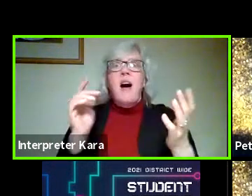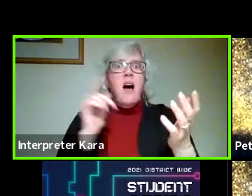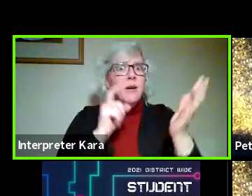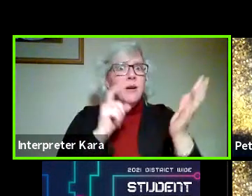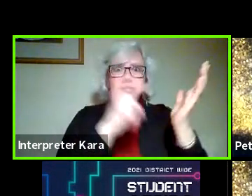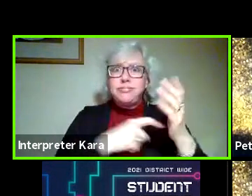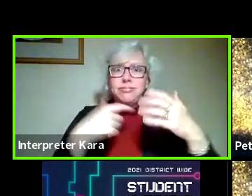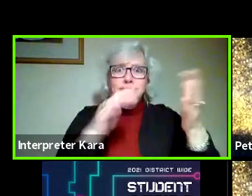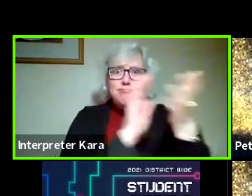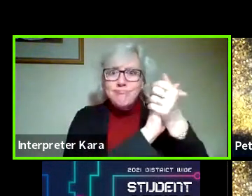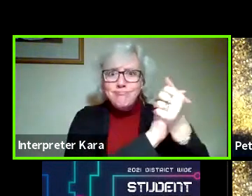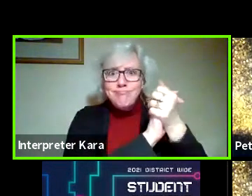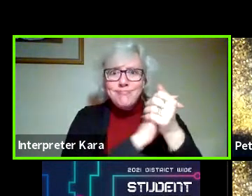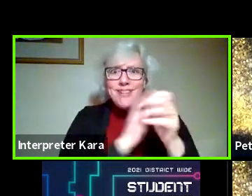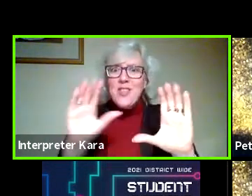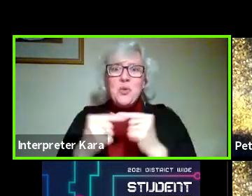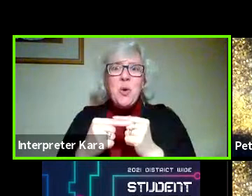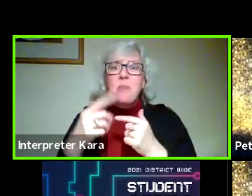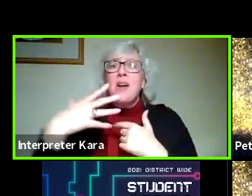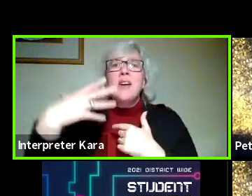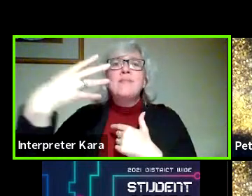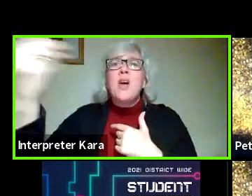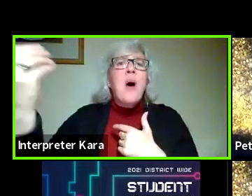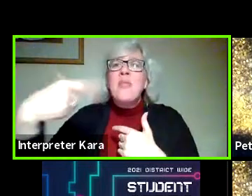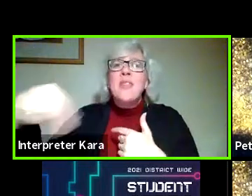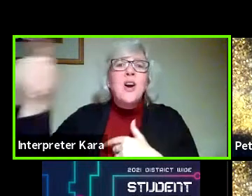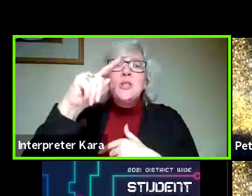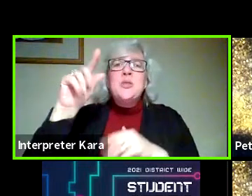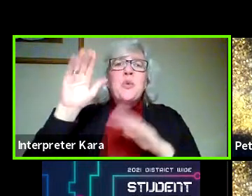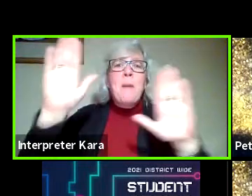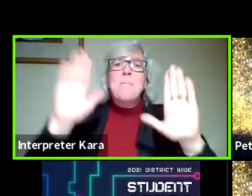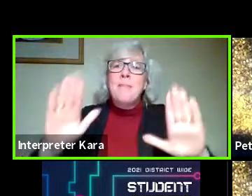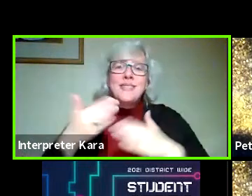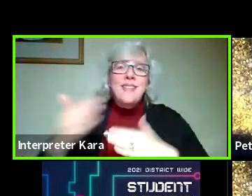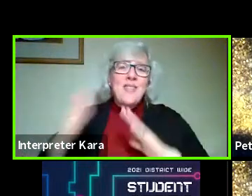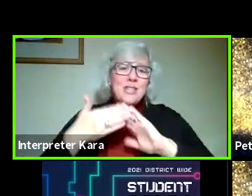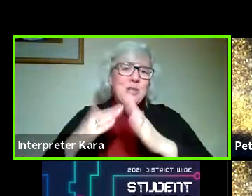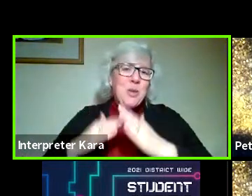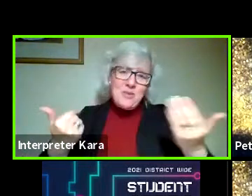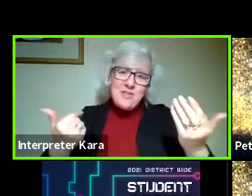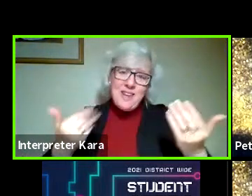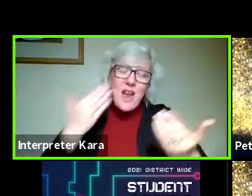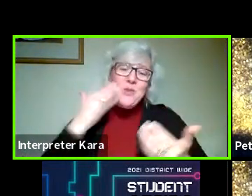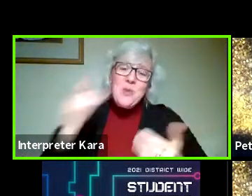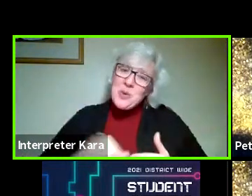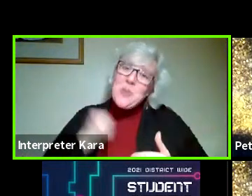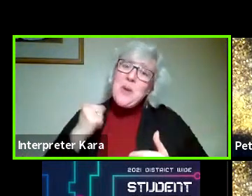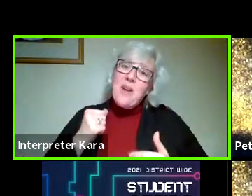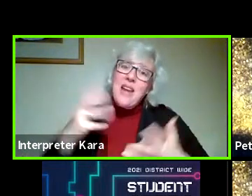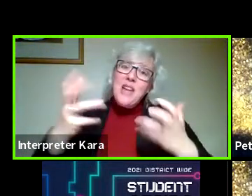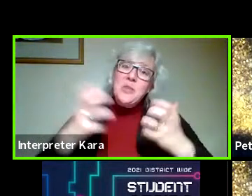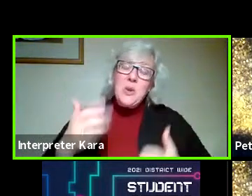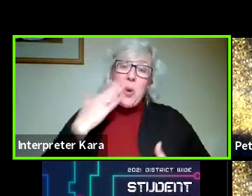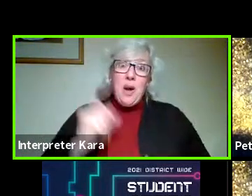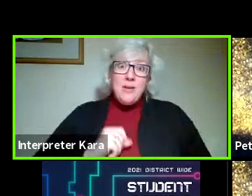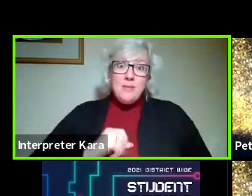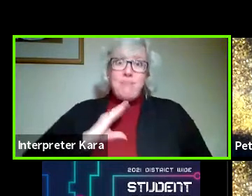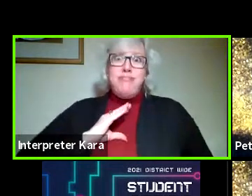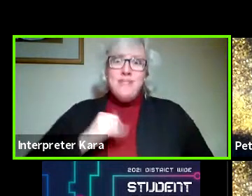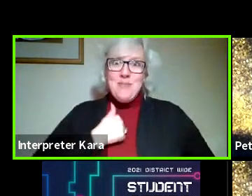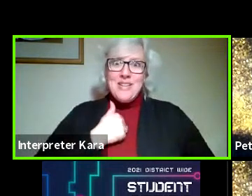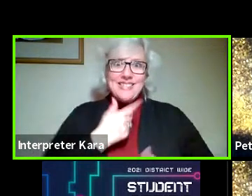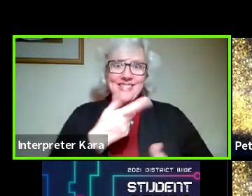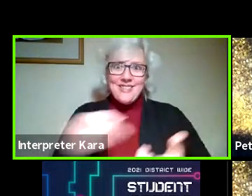recognition. This group is going to go off and do great things in our community. And I know you're all very proud. I just want you to know how proud I am